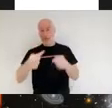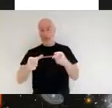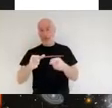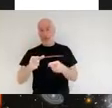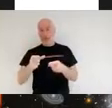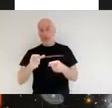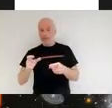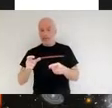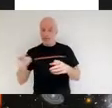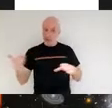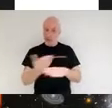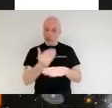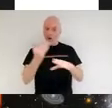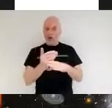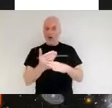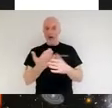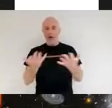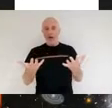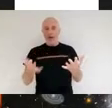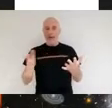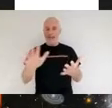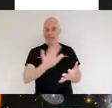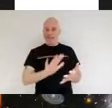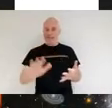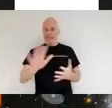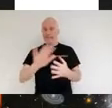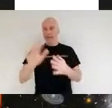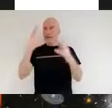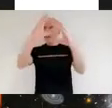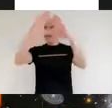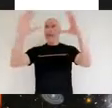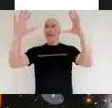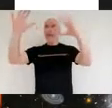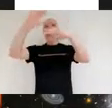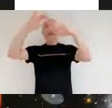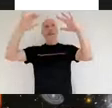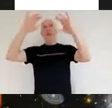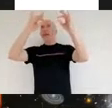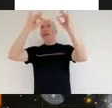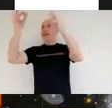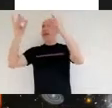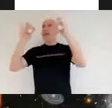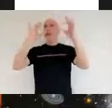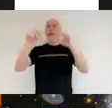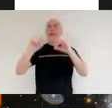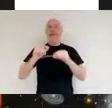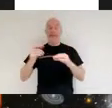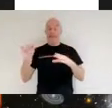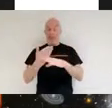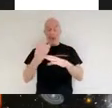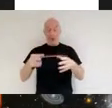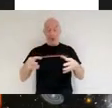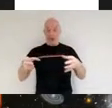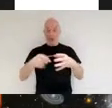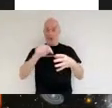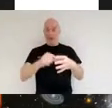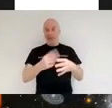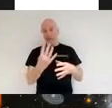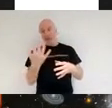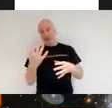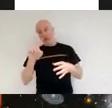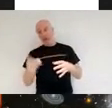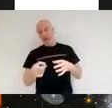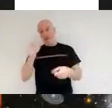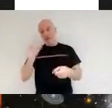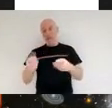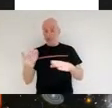within the uk space industry so it's something we're not very good at shouting about but we're trying to make sure that we're helping as many good